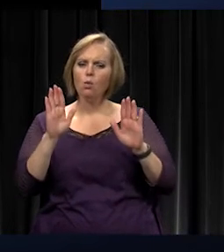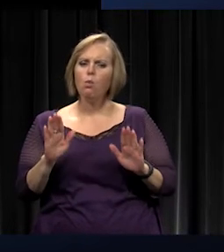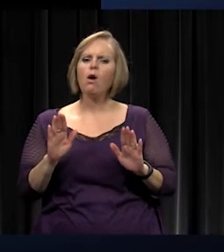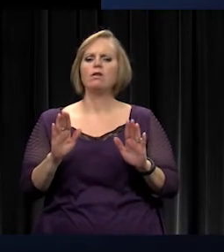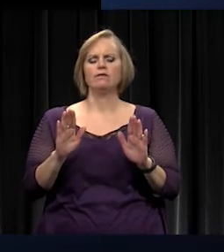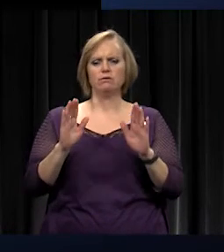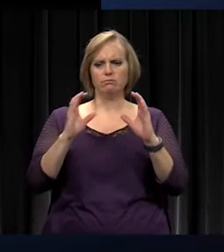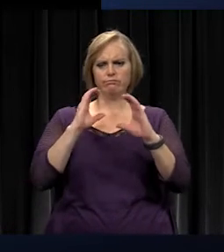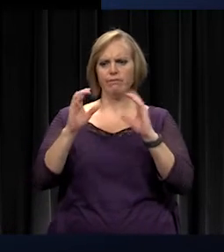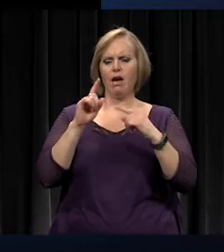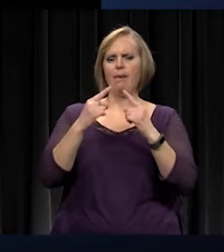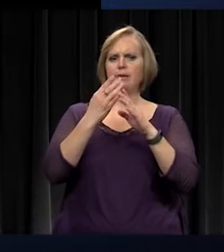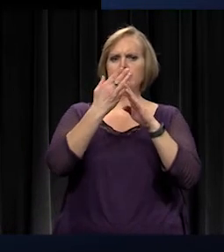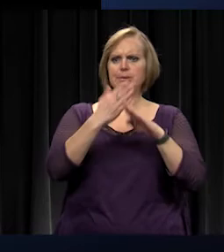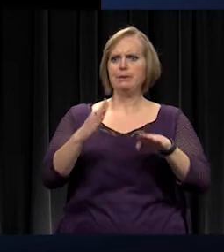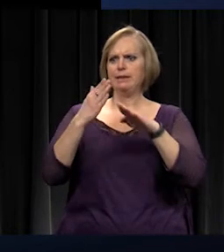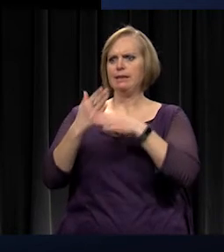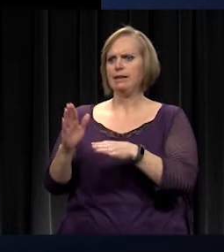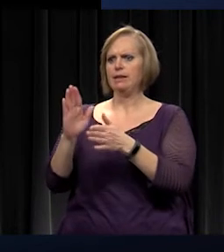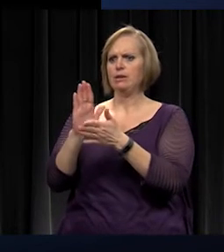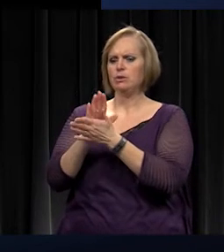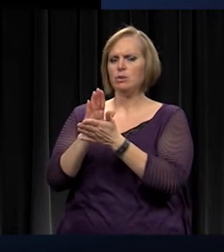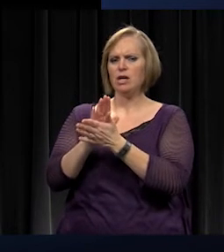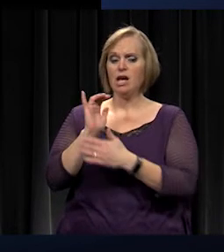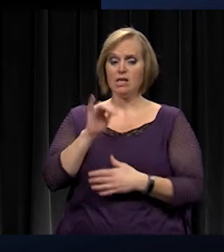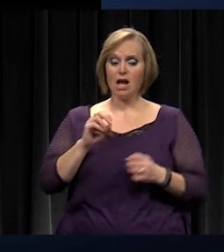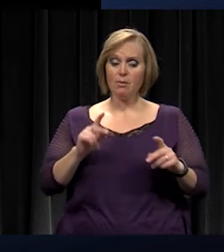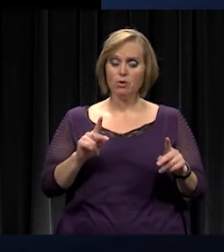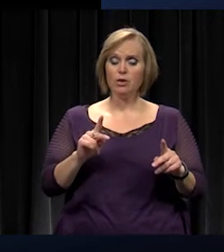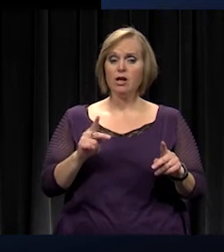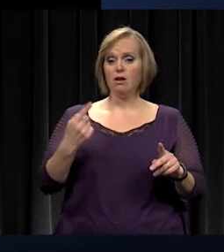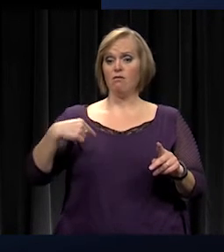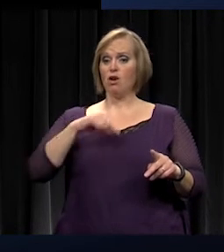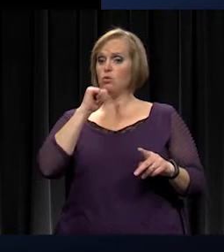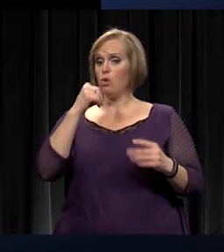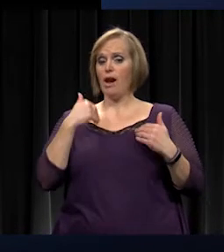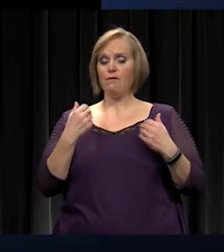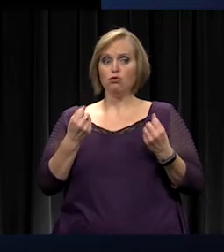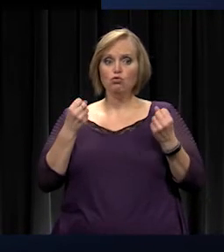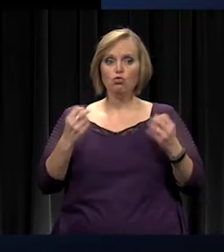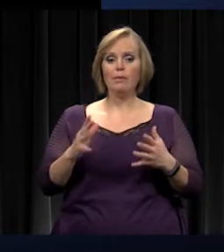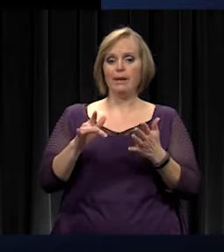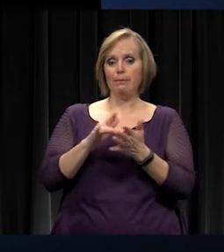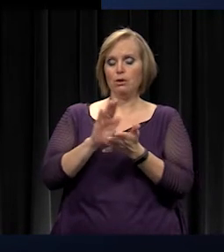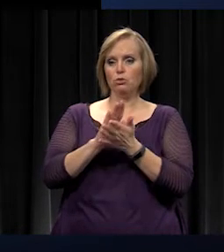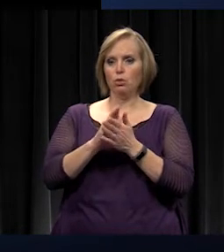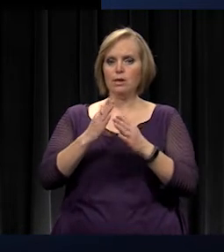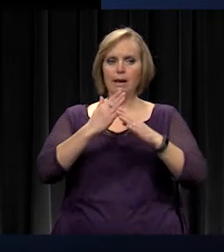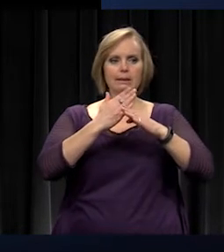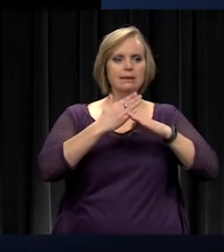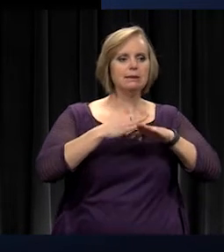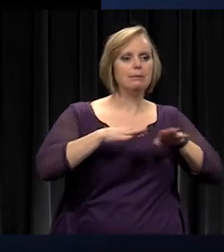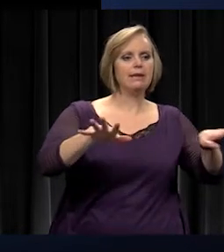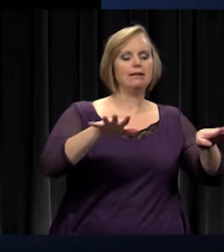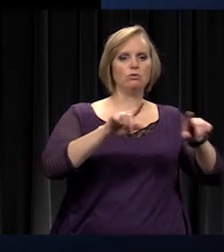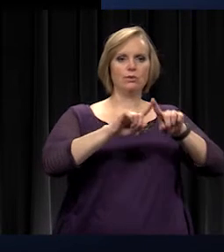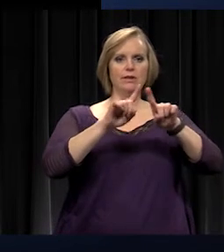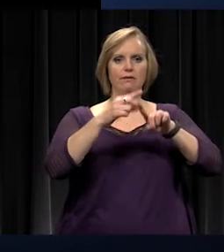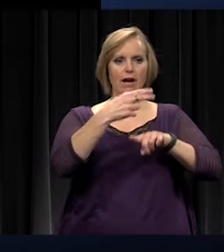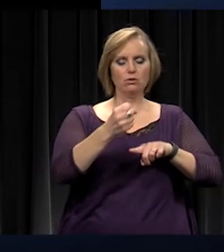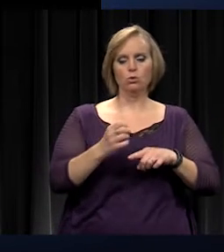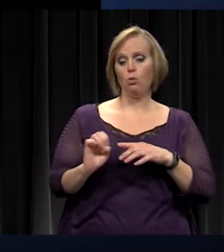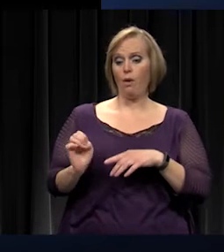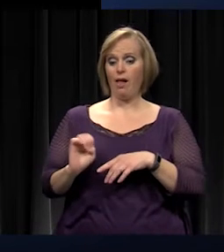this an opportunity for us to not have as many middle schools split to different high schools or even elementary splitting to different middle